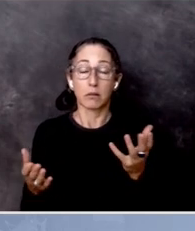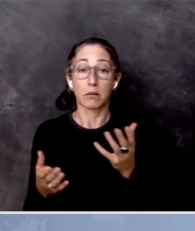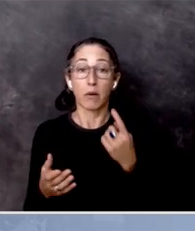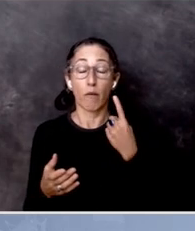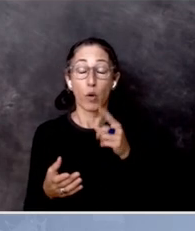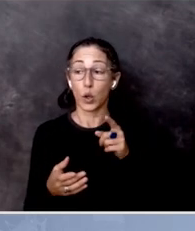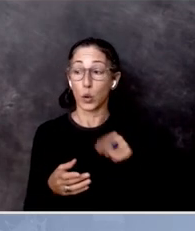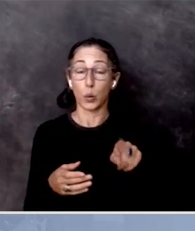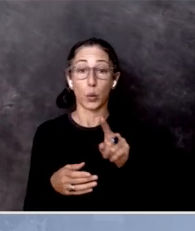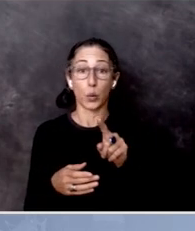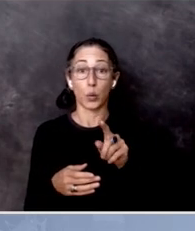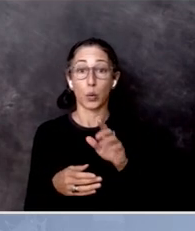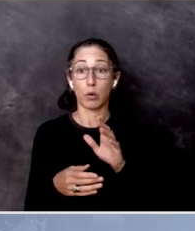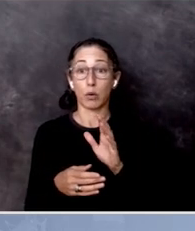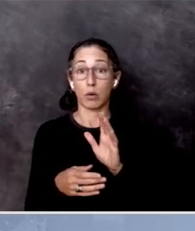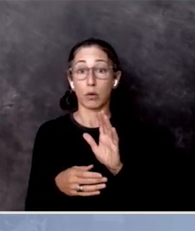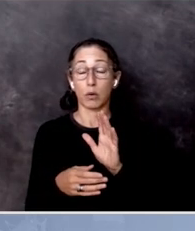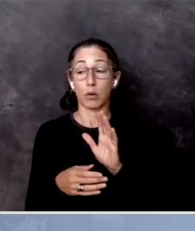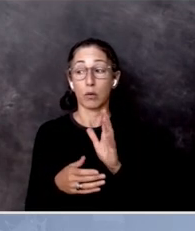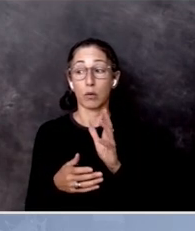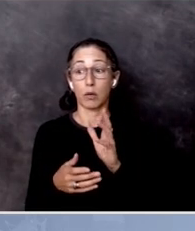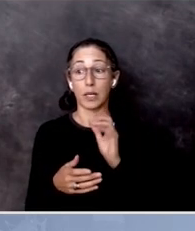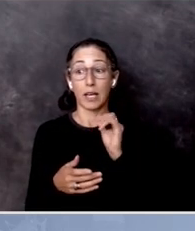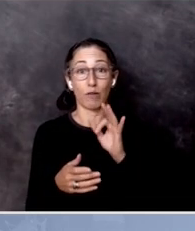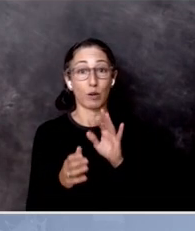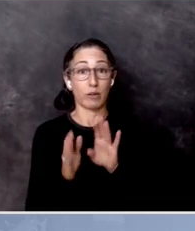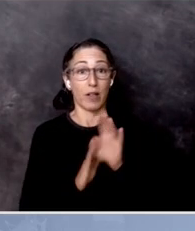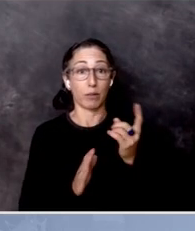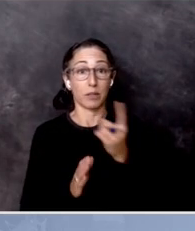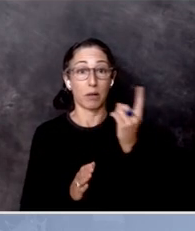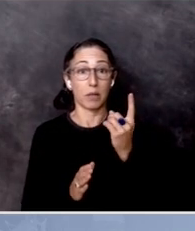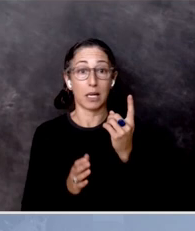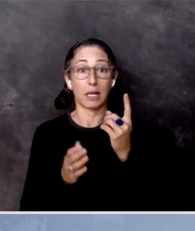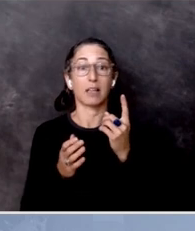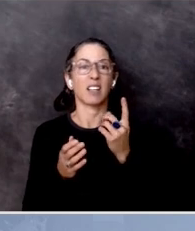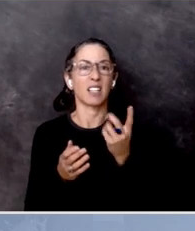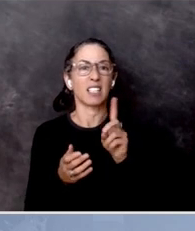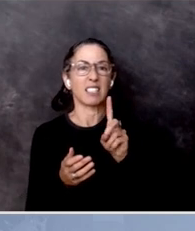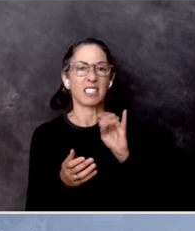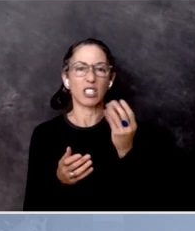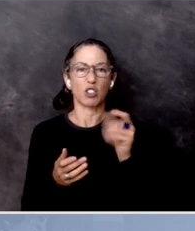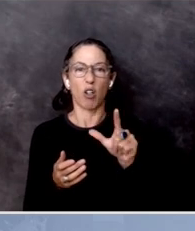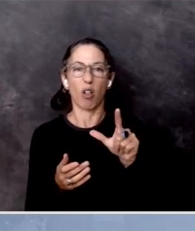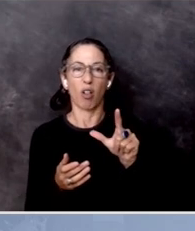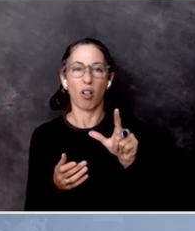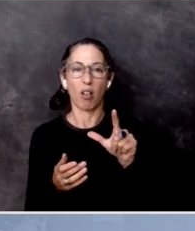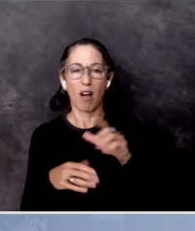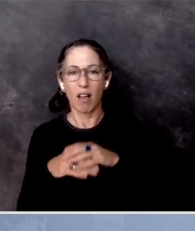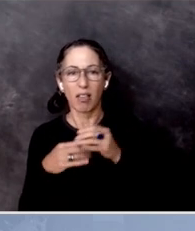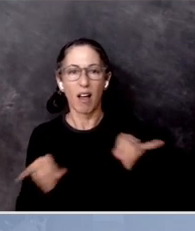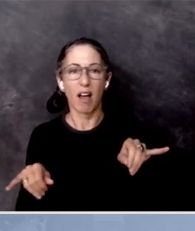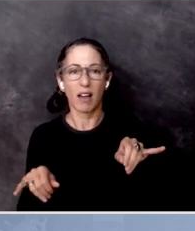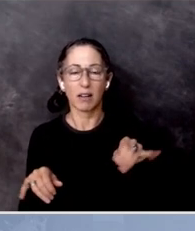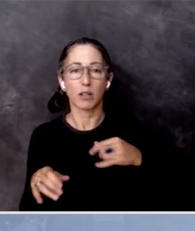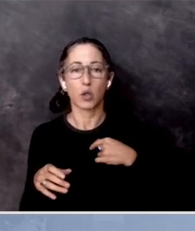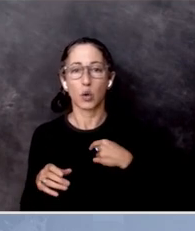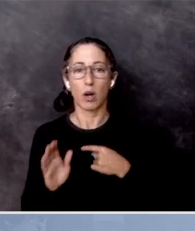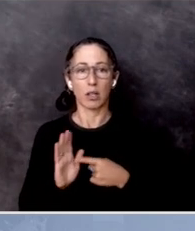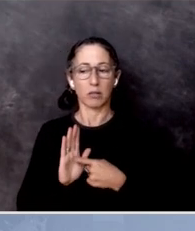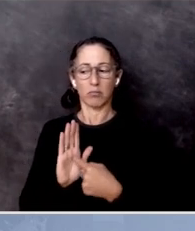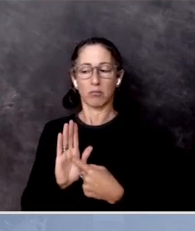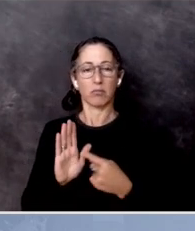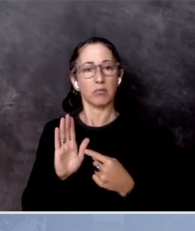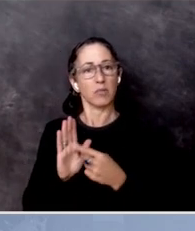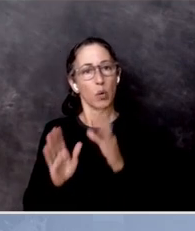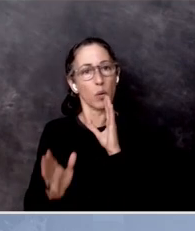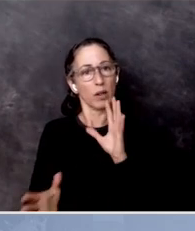create something digitally that says, here's all the people that are going to vote. You know, we're going to take a tally of